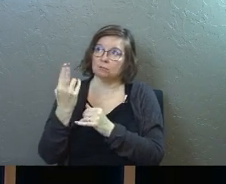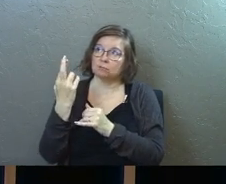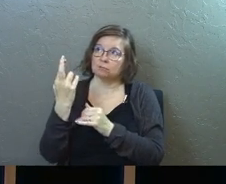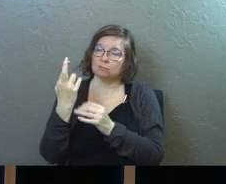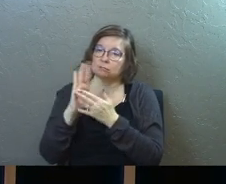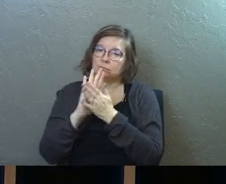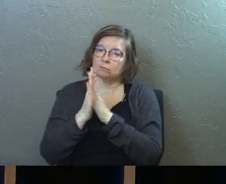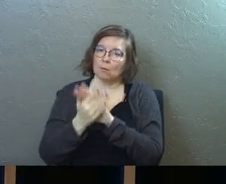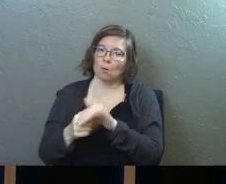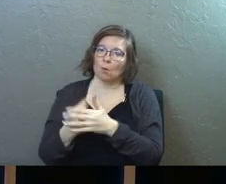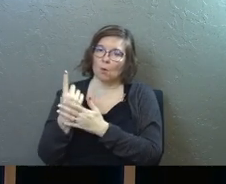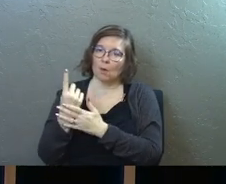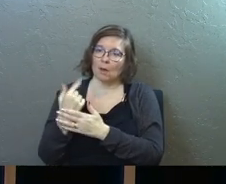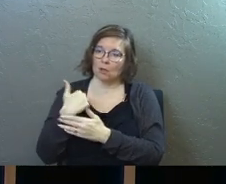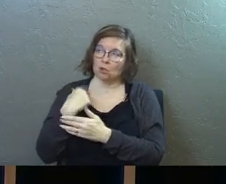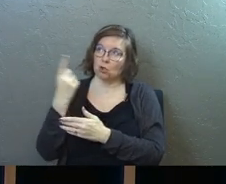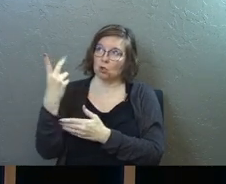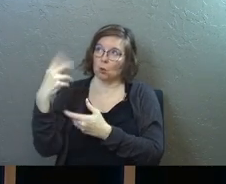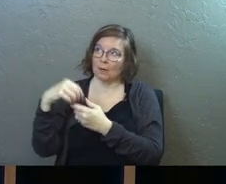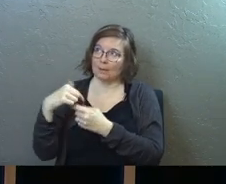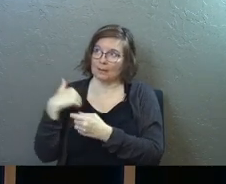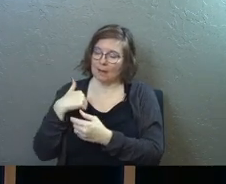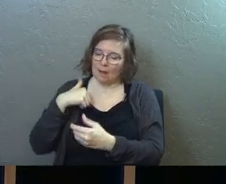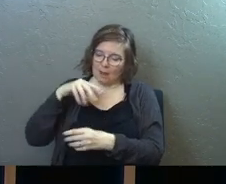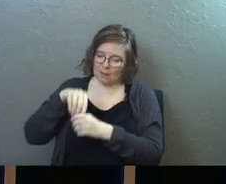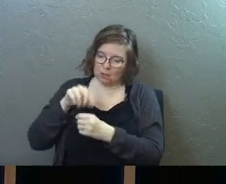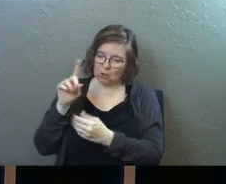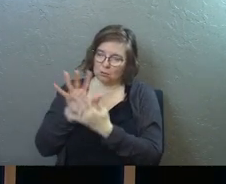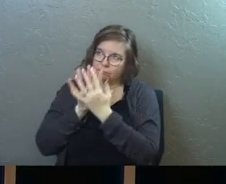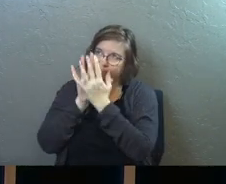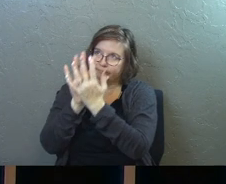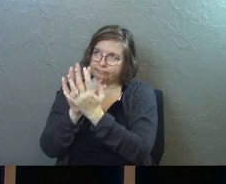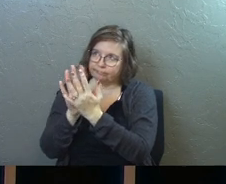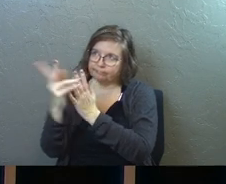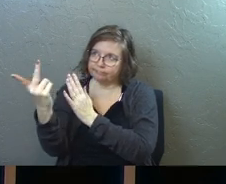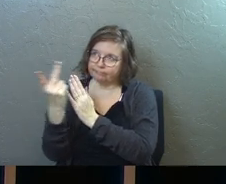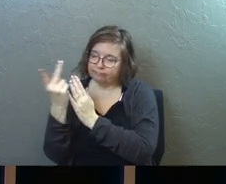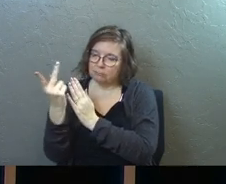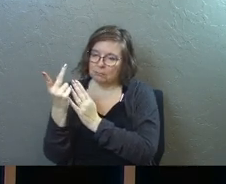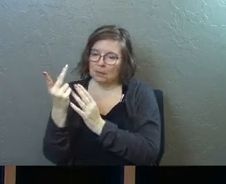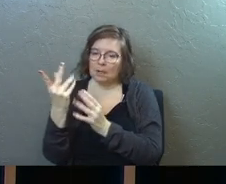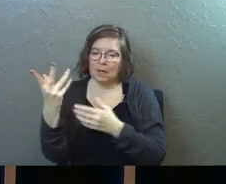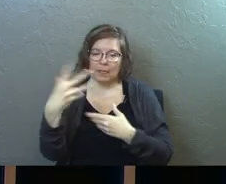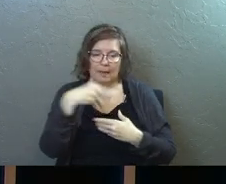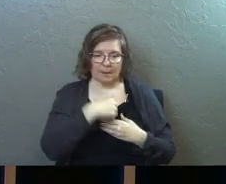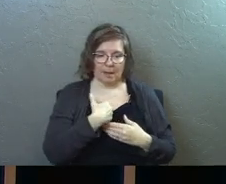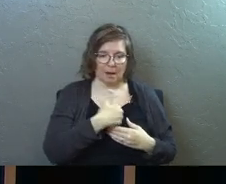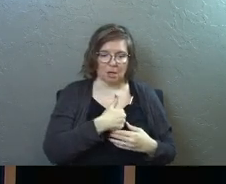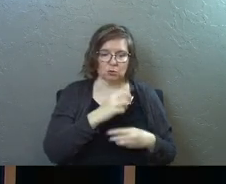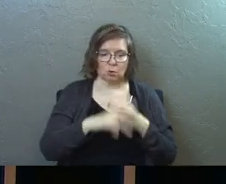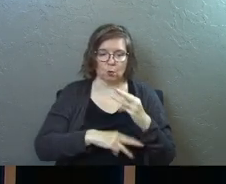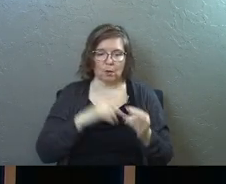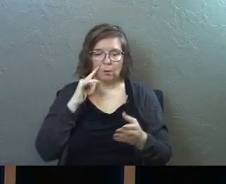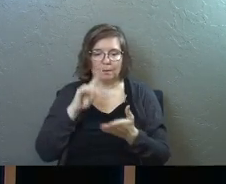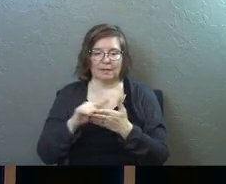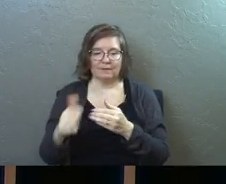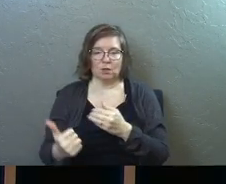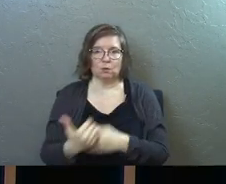you are in me Father and I am in you and may they be in us so that the world will believe that you sent me.